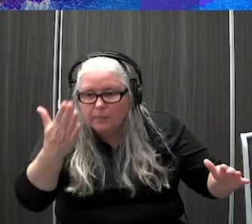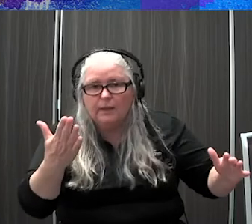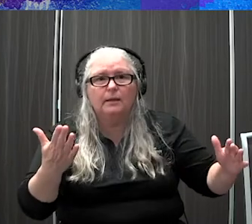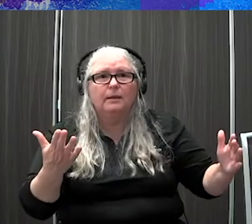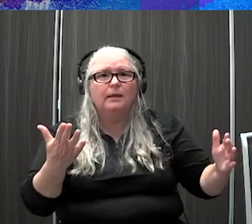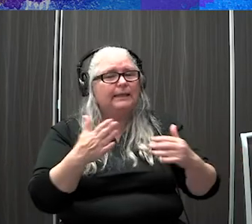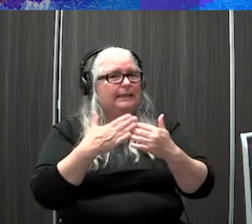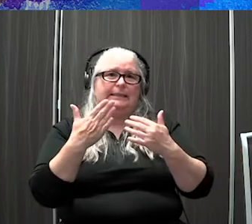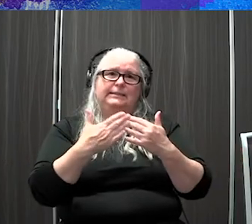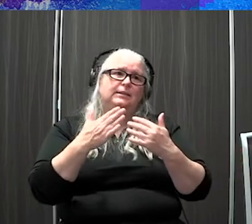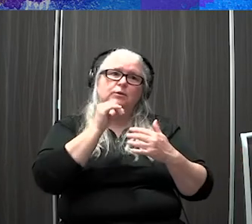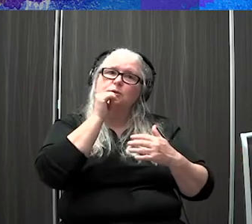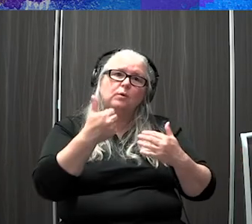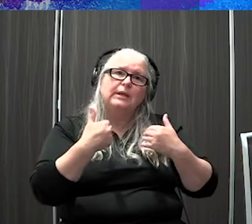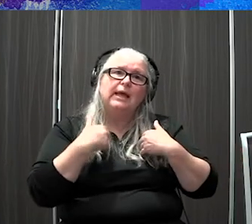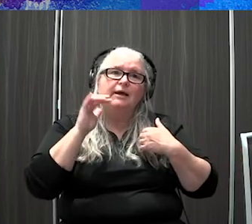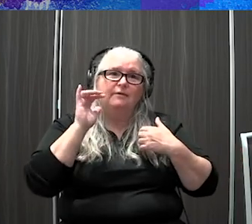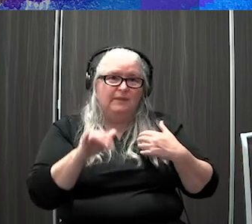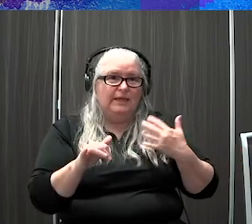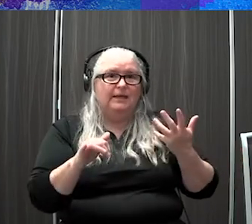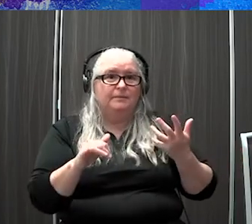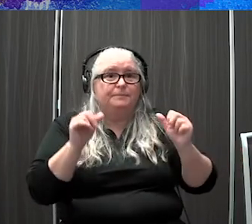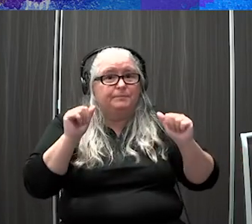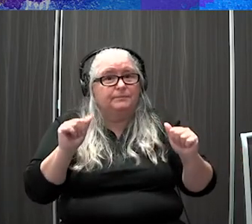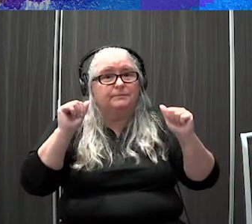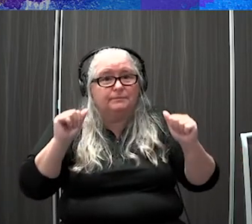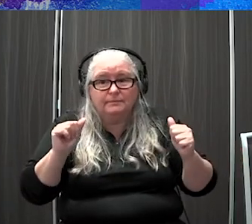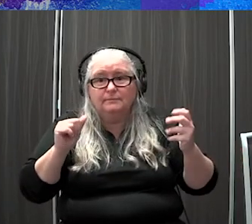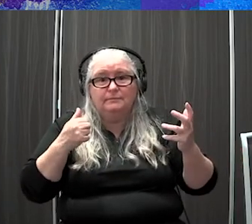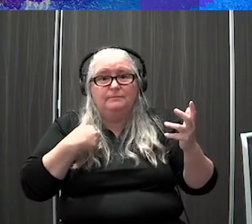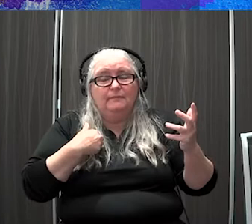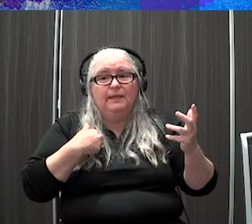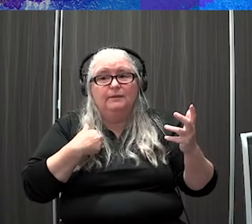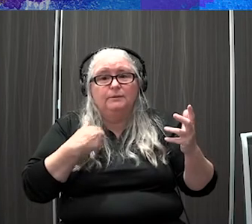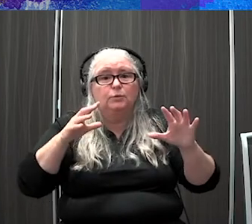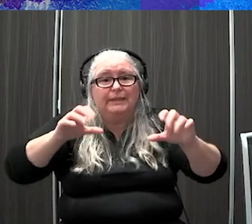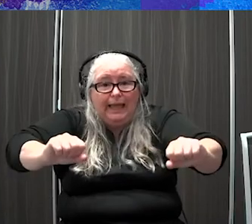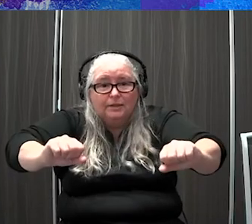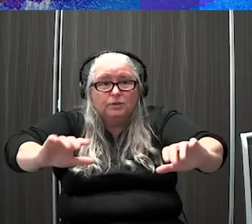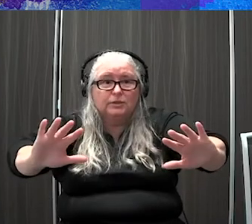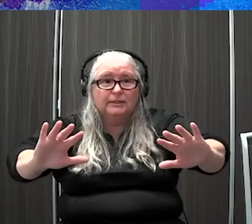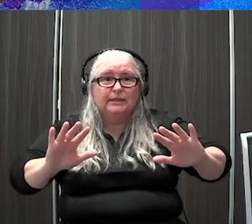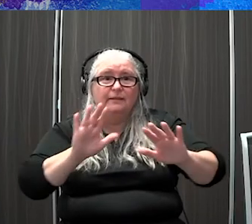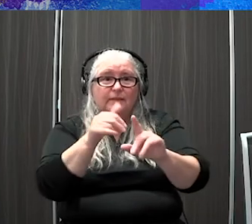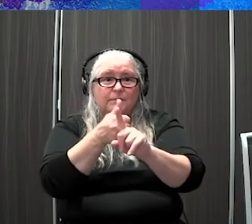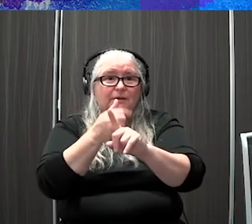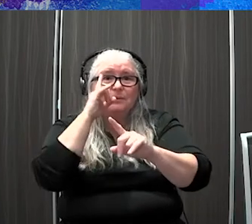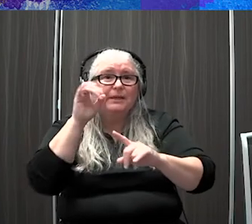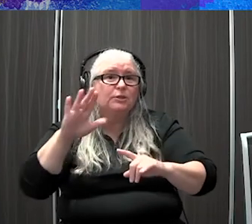they hit their heads very easily, or they don't have that sense of being able to catch themselves. And that's because their inner ear isn't sensing that